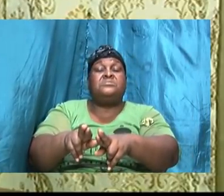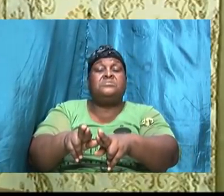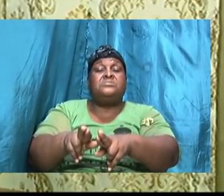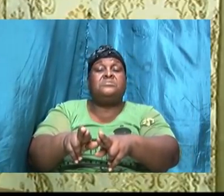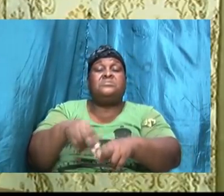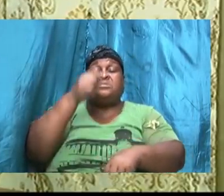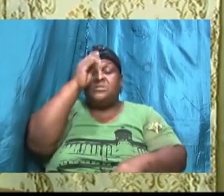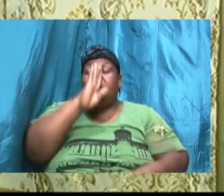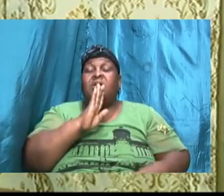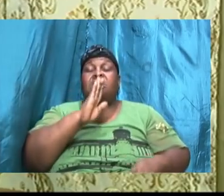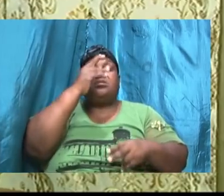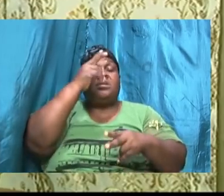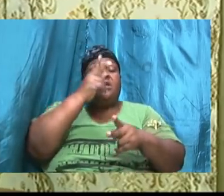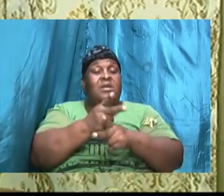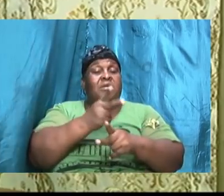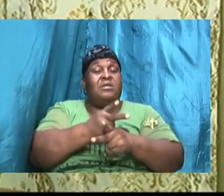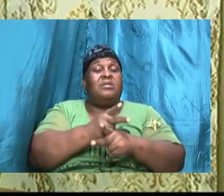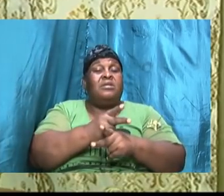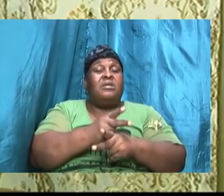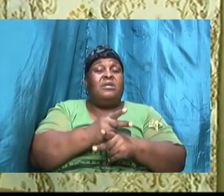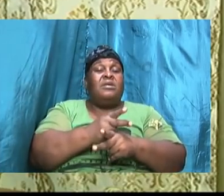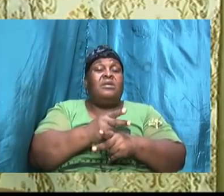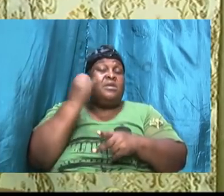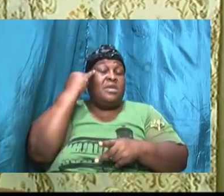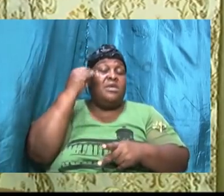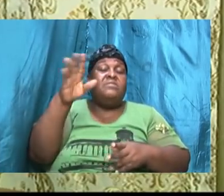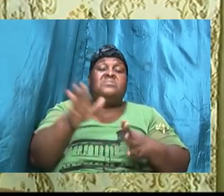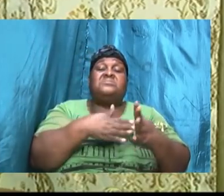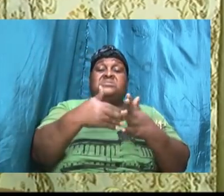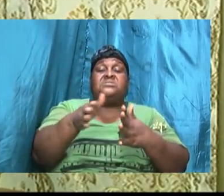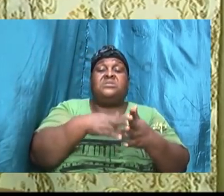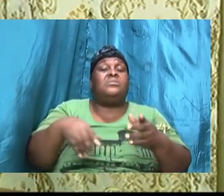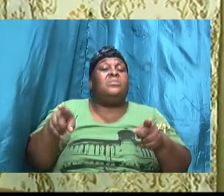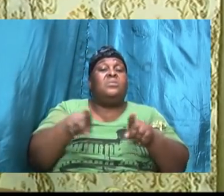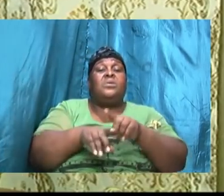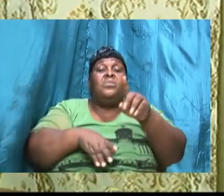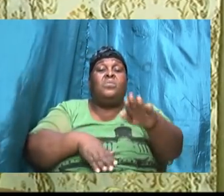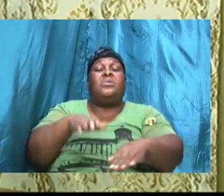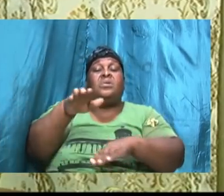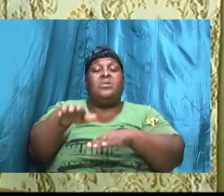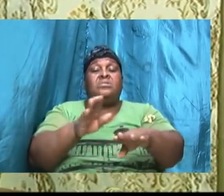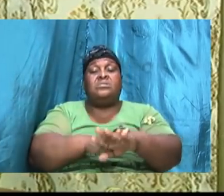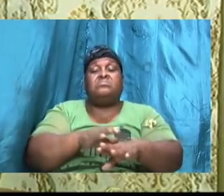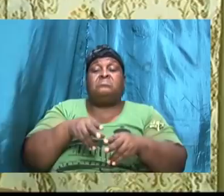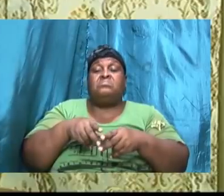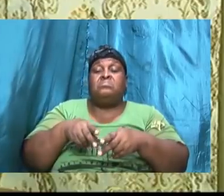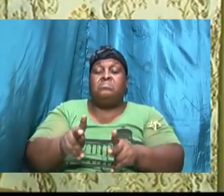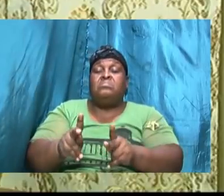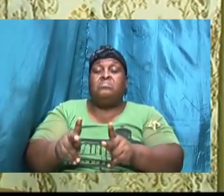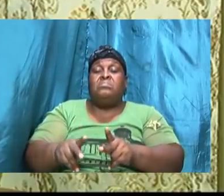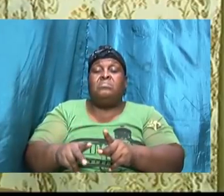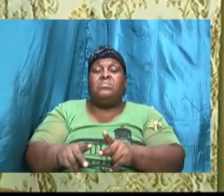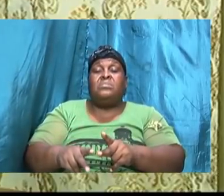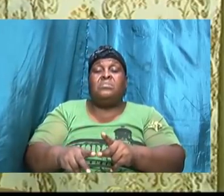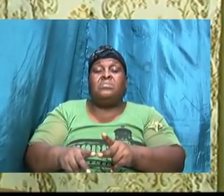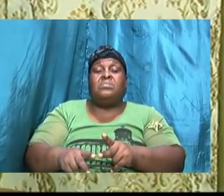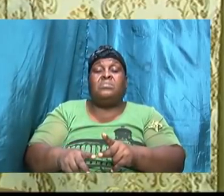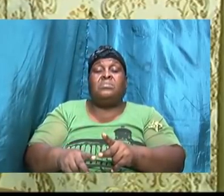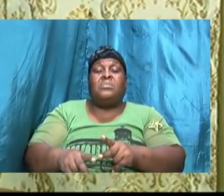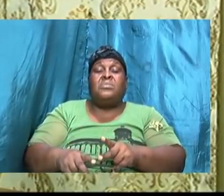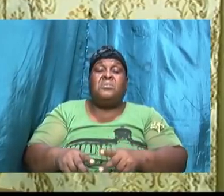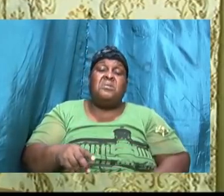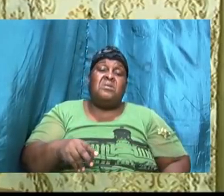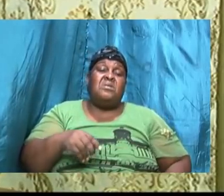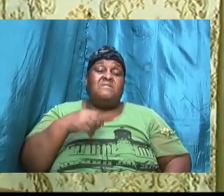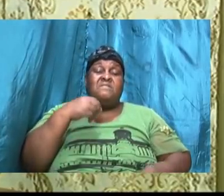he cares if you are singing while you are going down that road or if your face is made